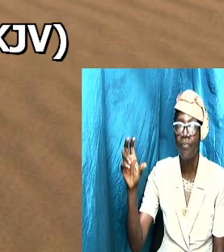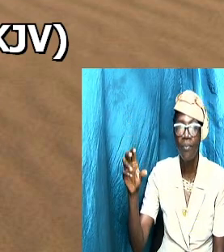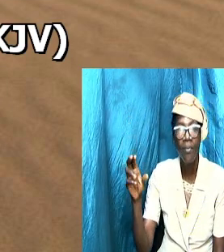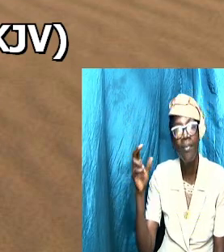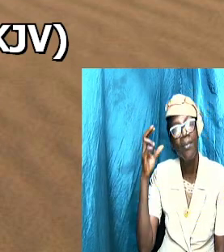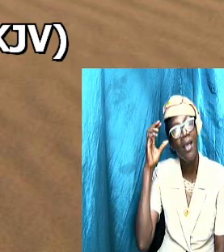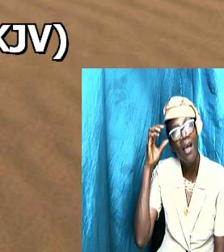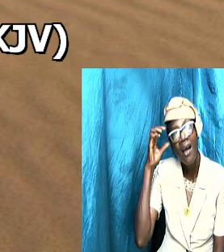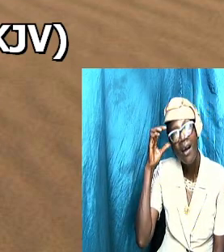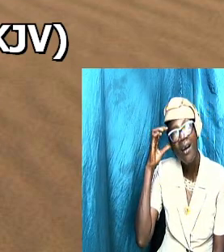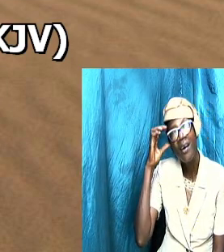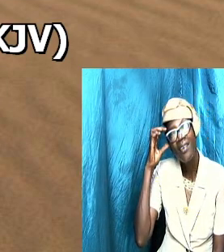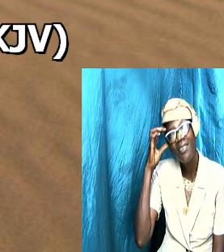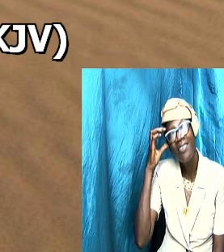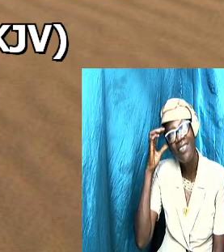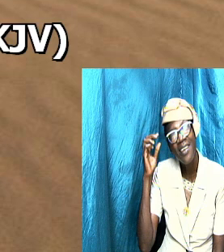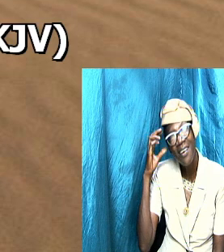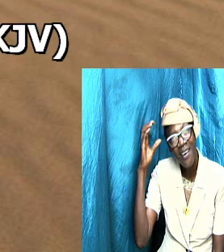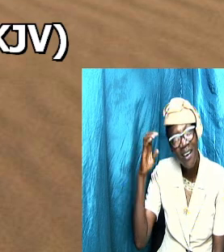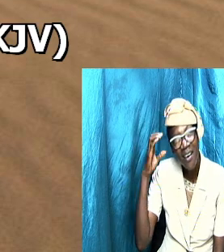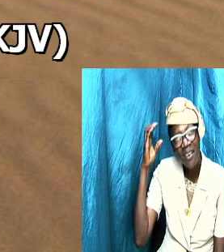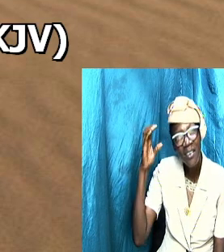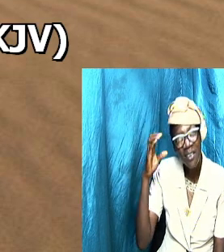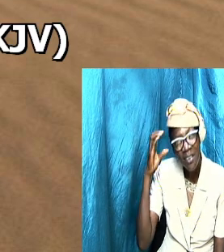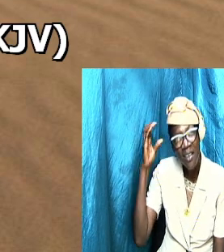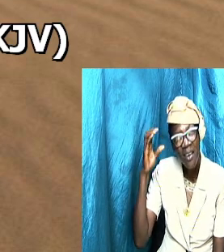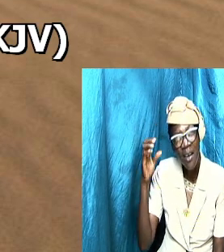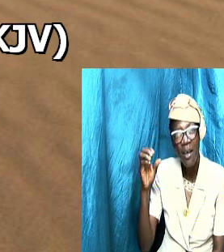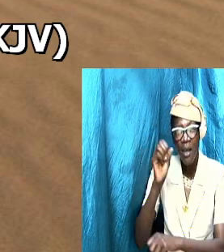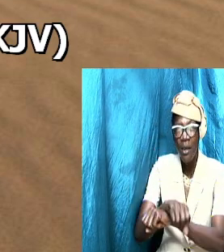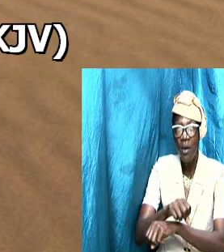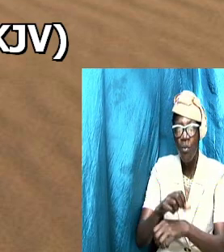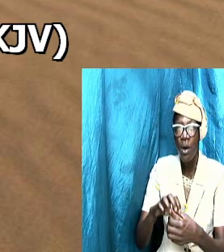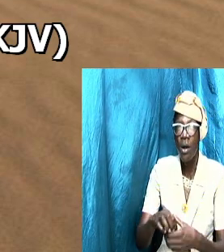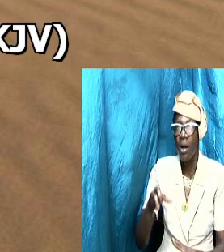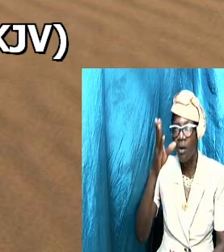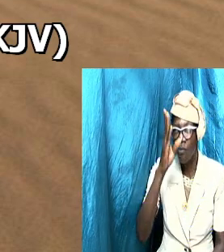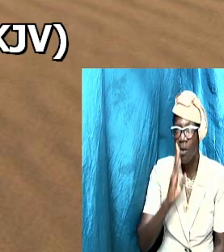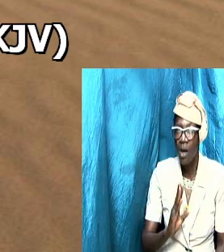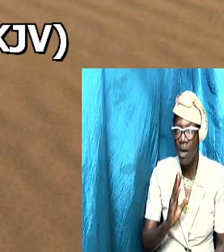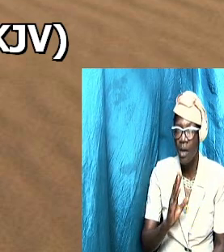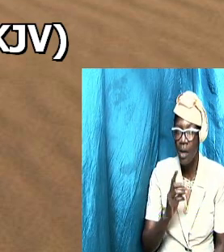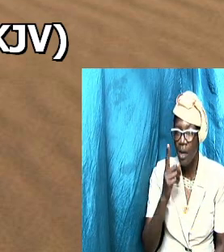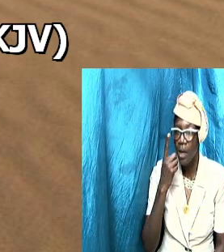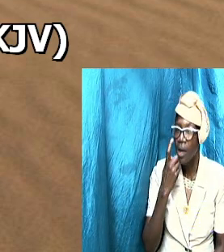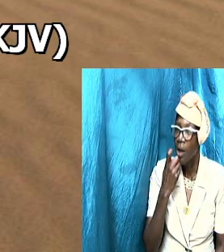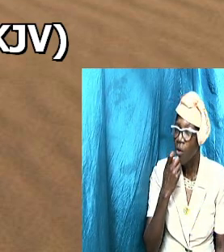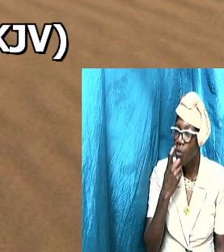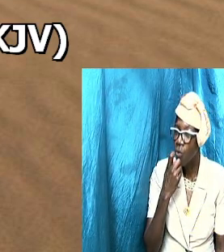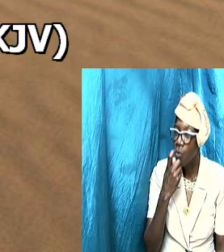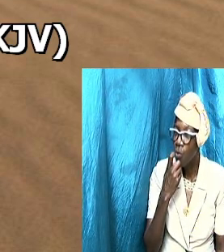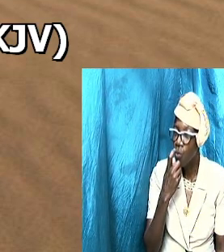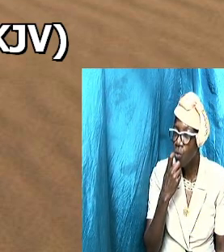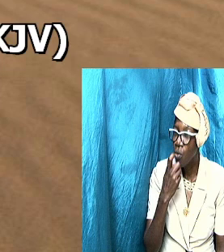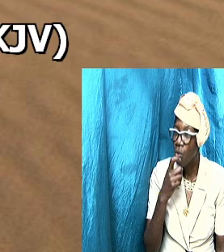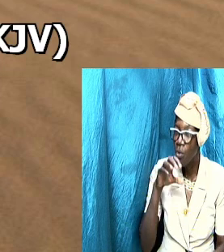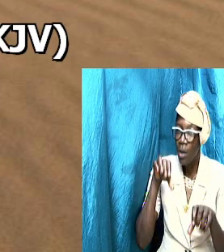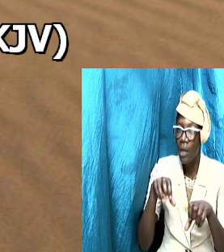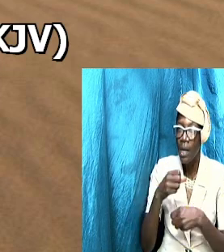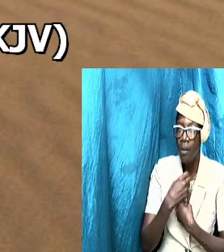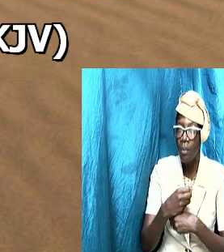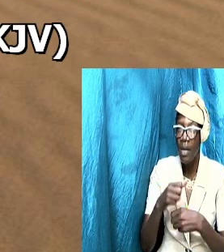the work of God for who can make that trait